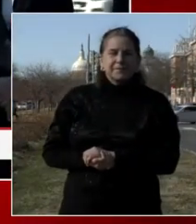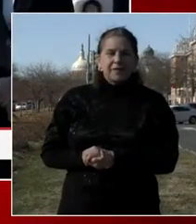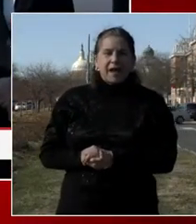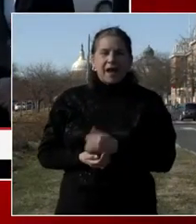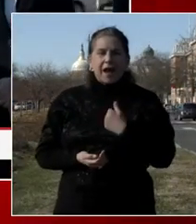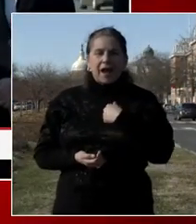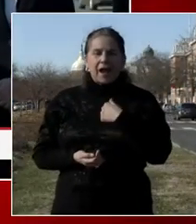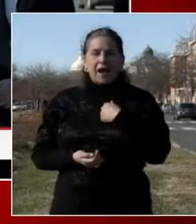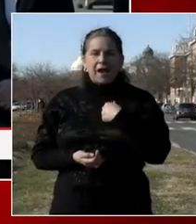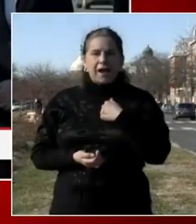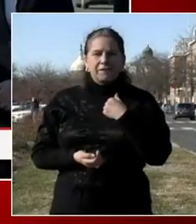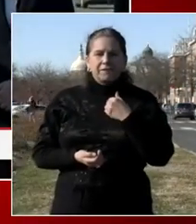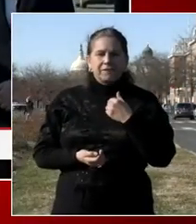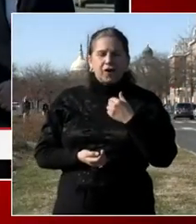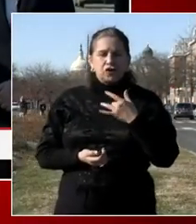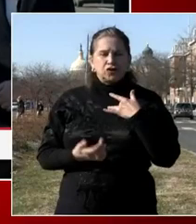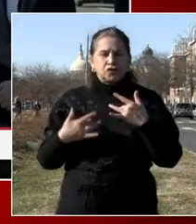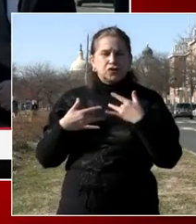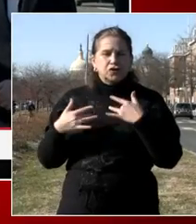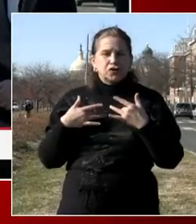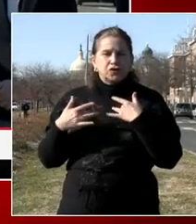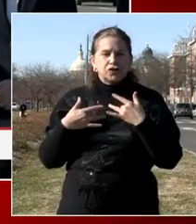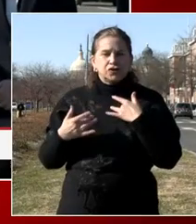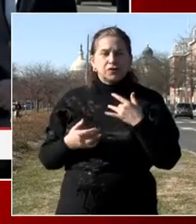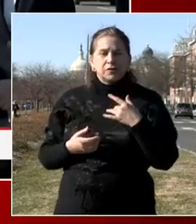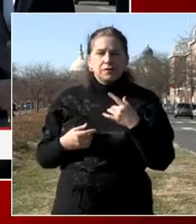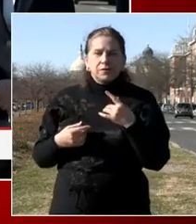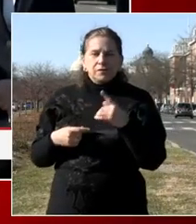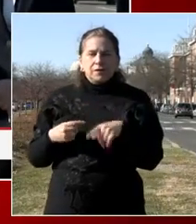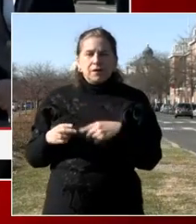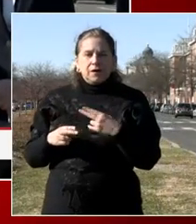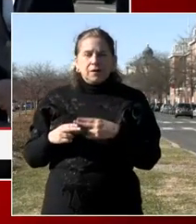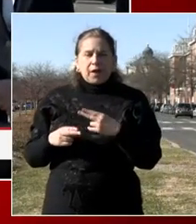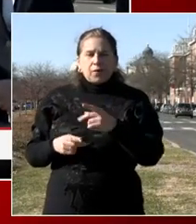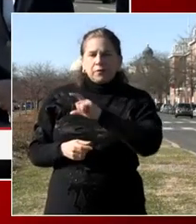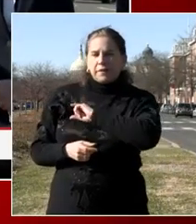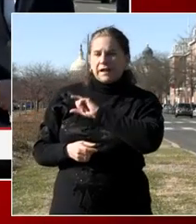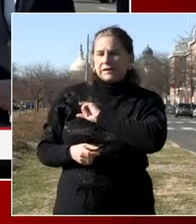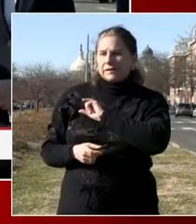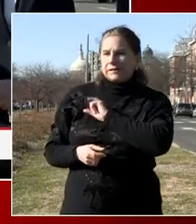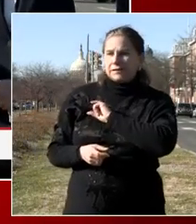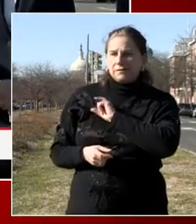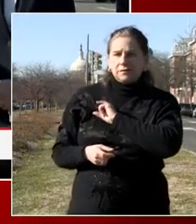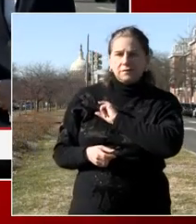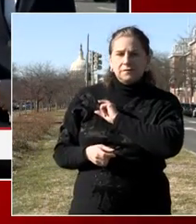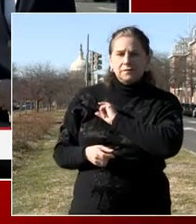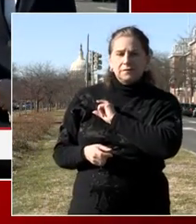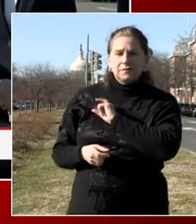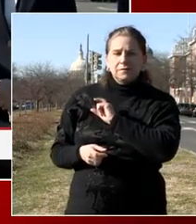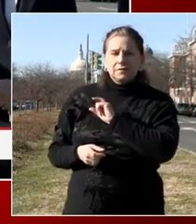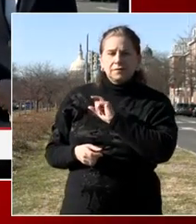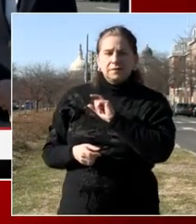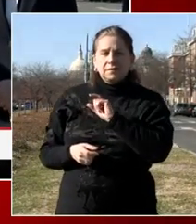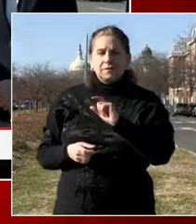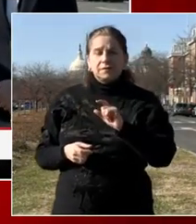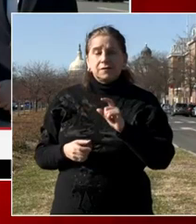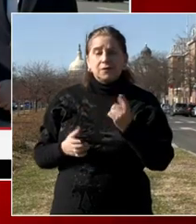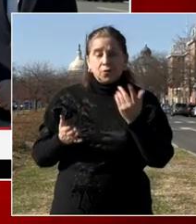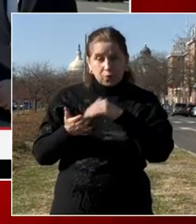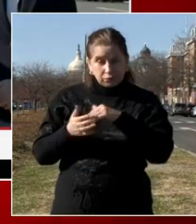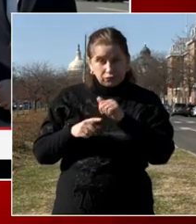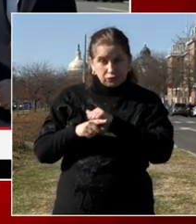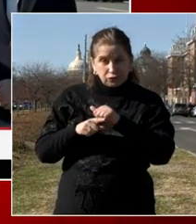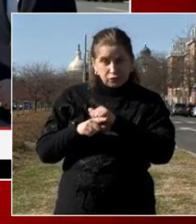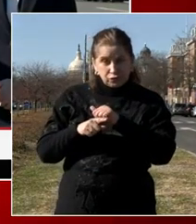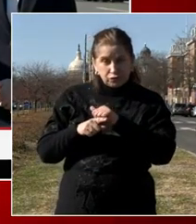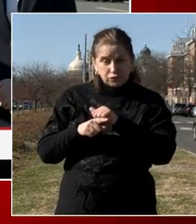Welcome. My concern is the, uh, police officers. Yes, ma be trained. Are they going to retrain them mentally and